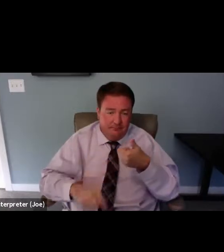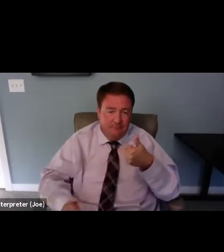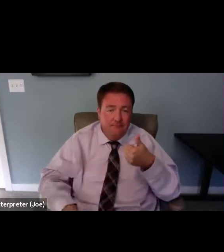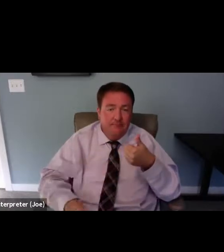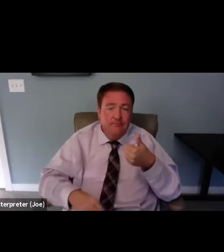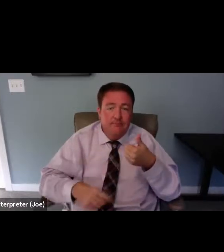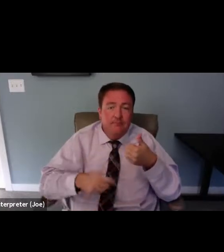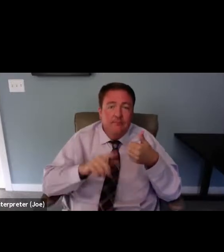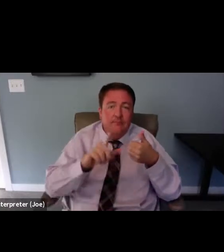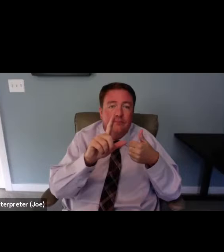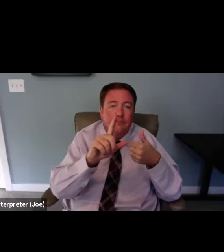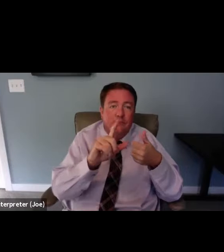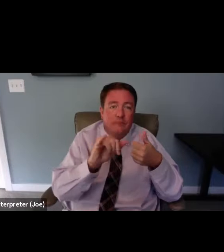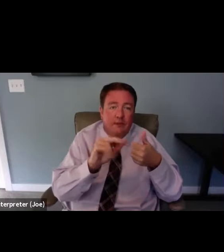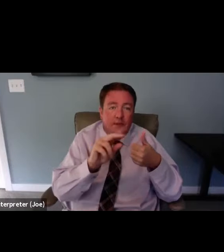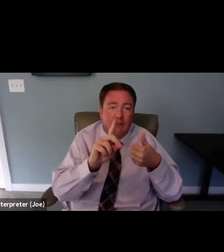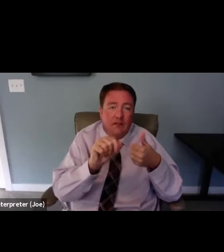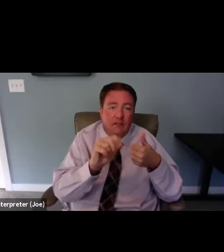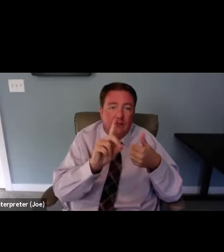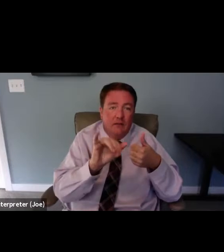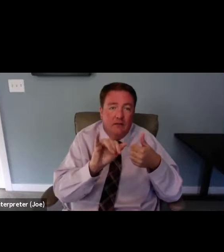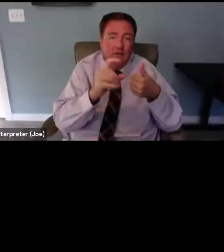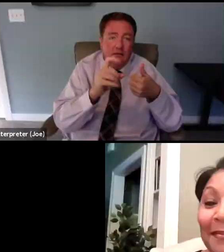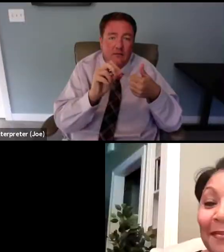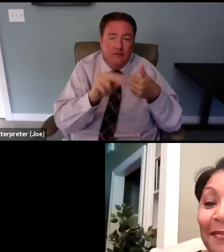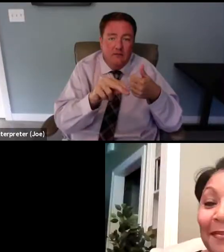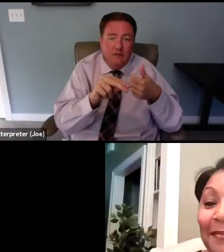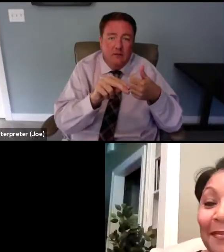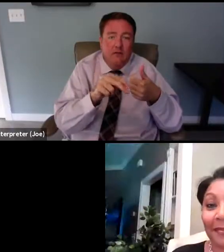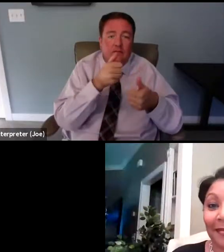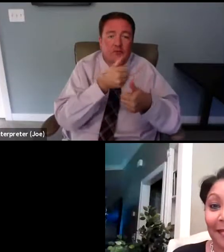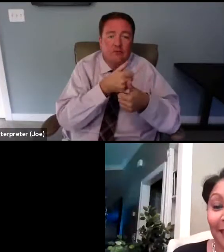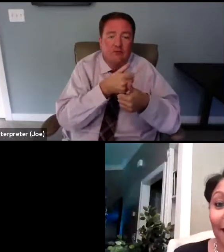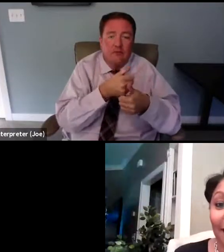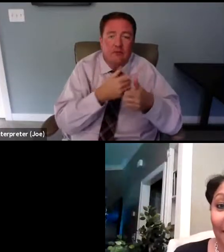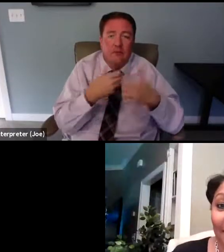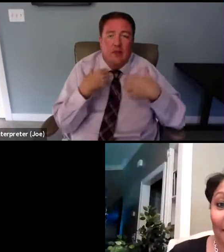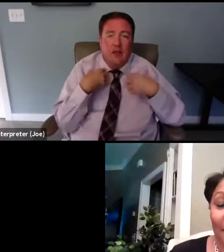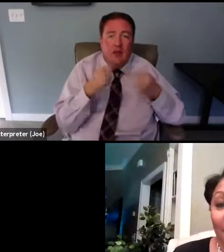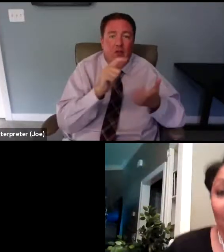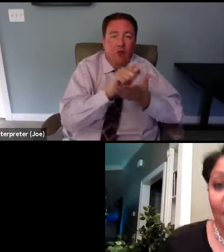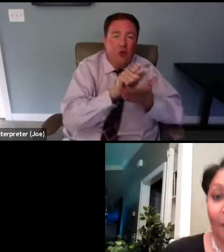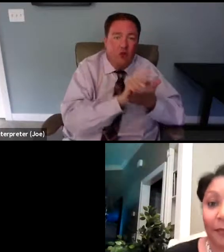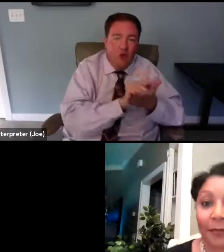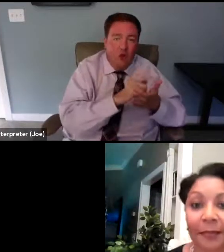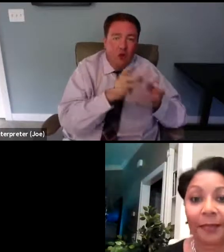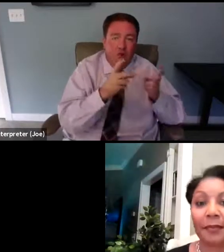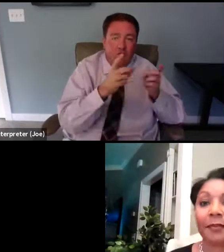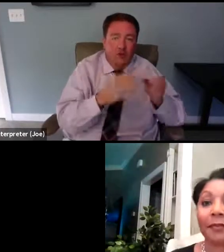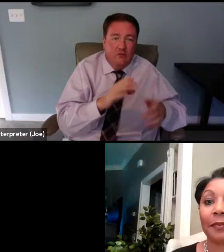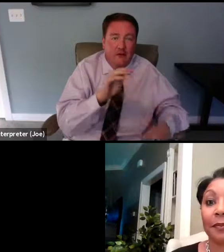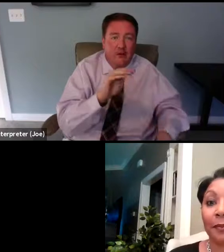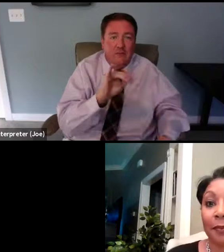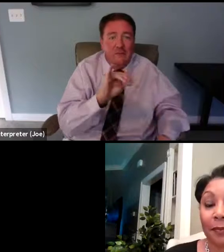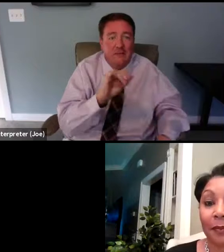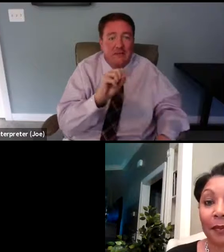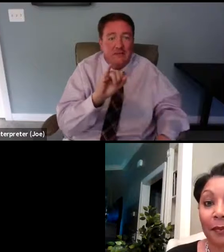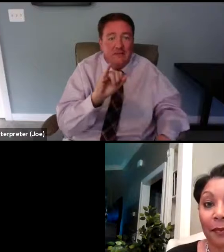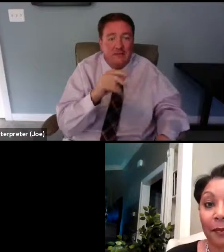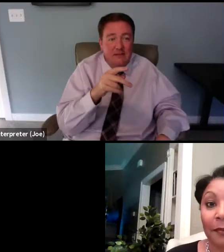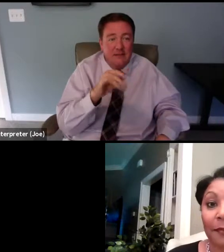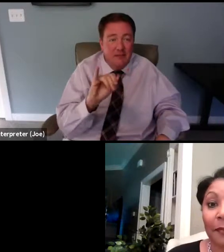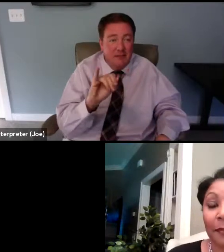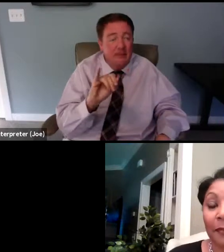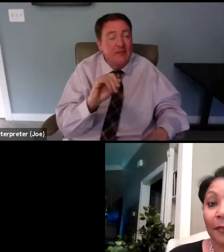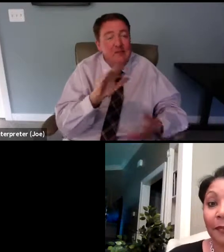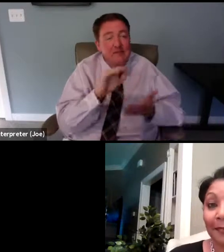I'd like to introduce Linda Dixon. Linda serves as the Health Law Director at the Mississippi Center for Justice, a position she's held since November